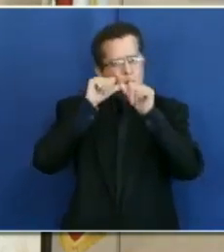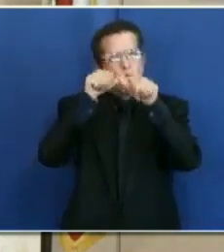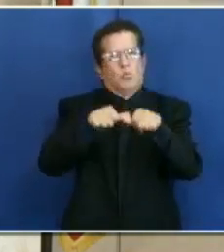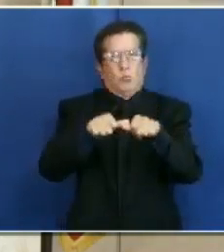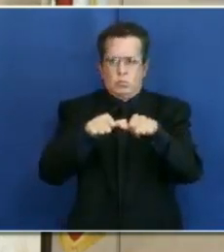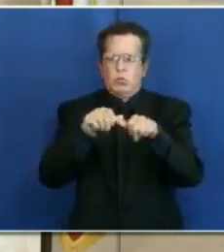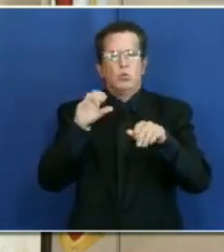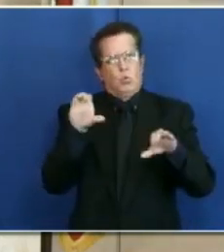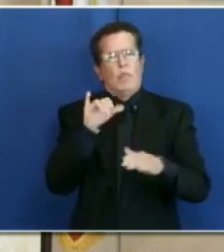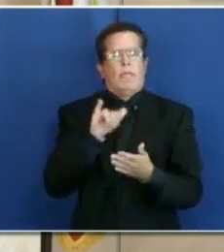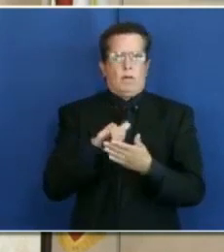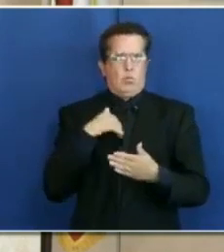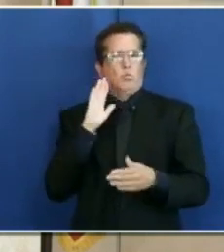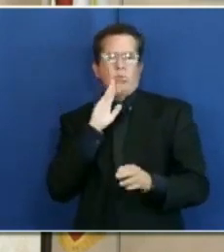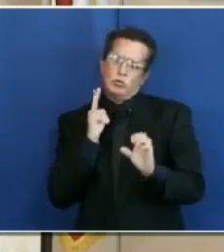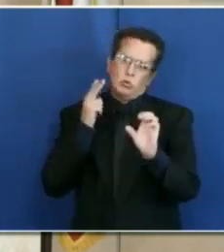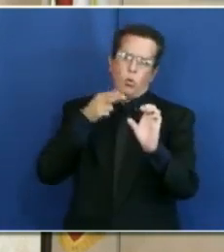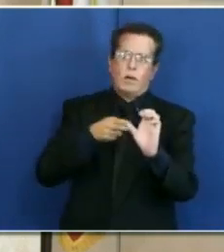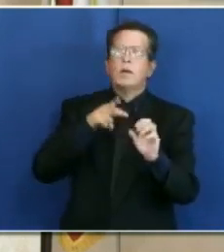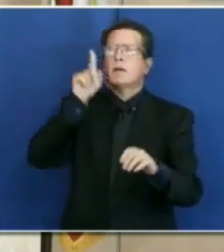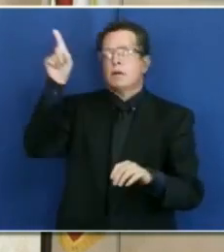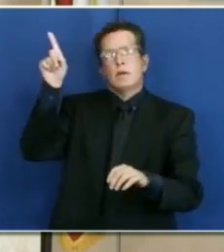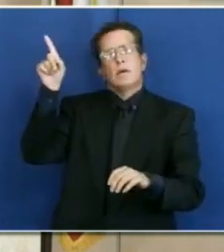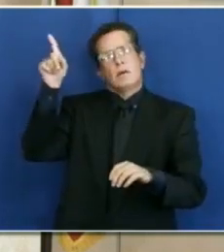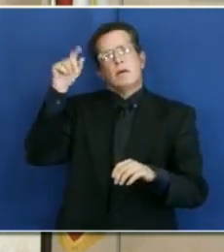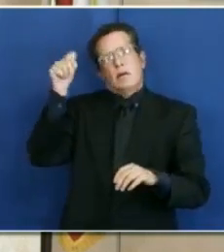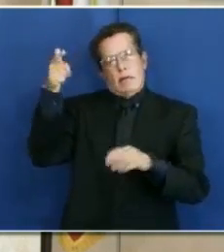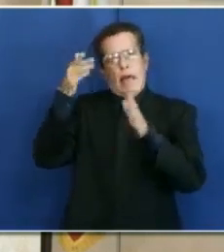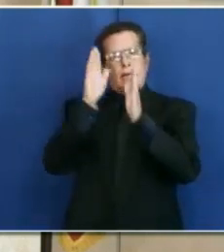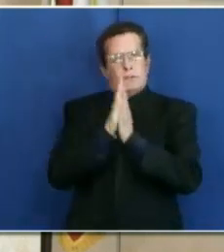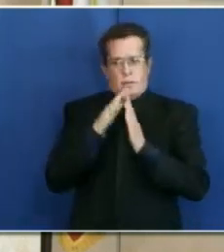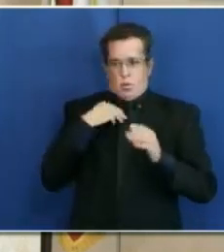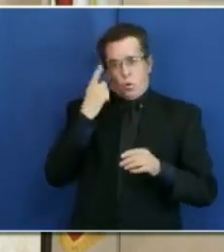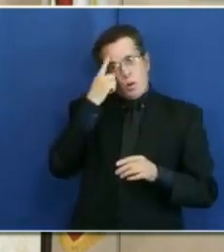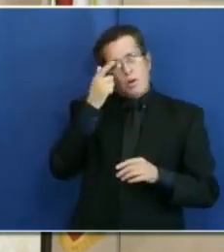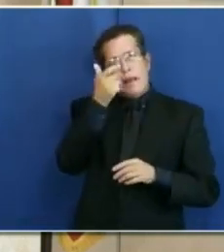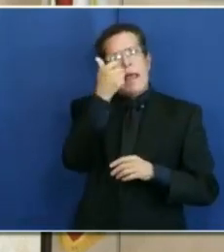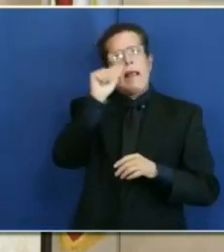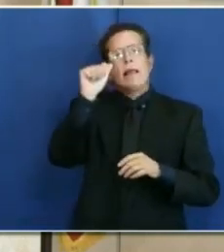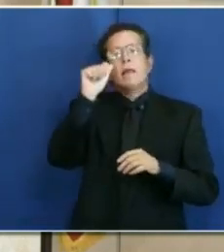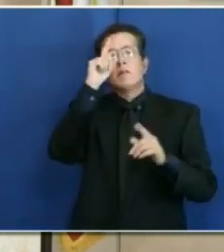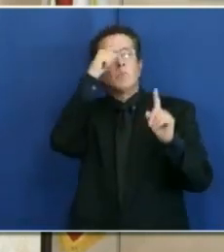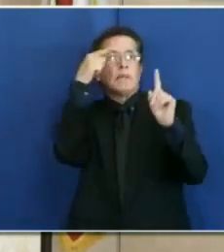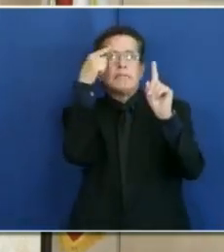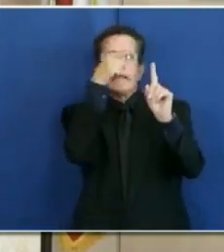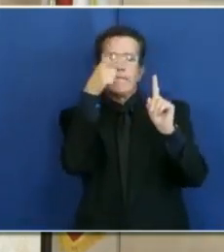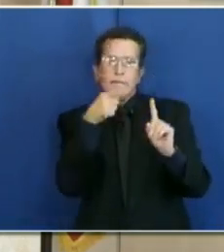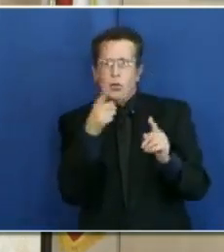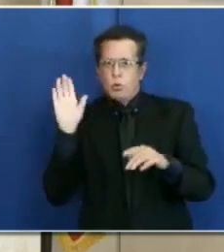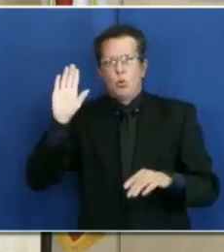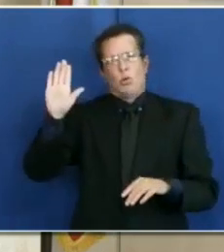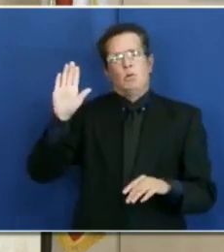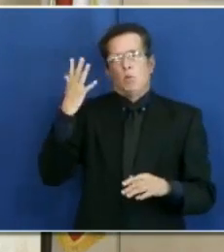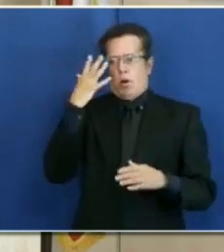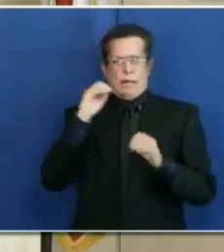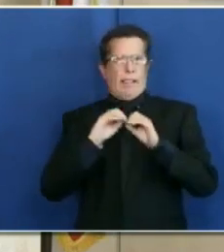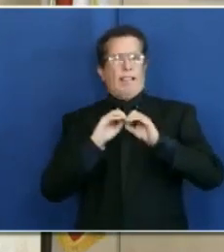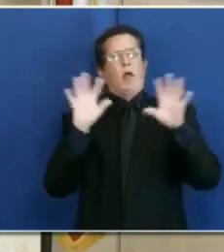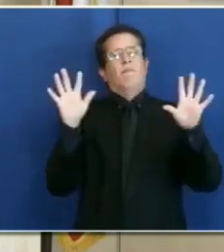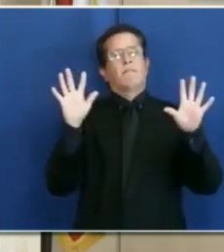Is there something specific that you are hoping for in these conversations in terms of getting clarity for these businesses?